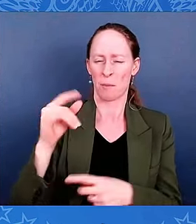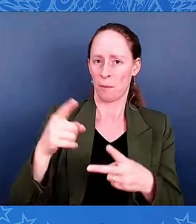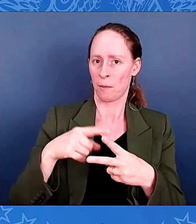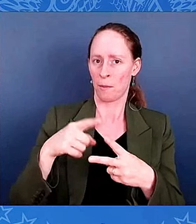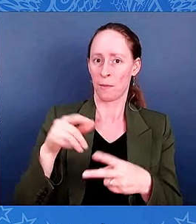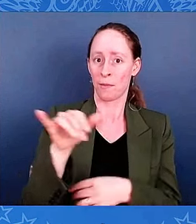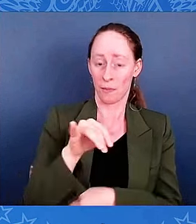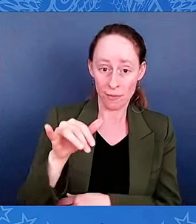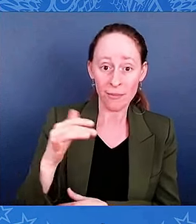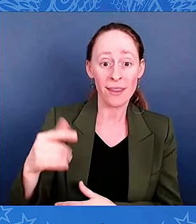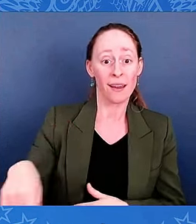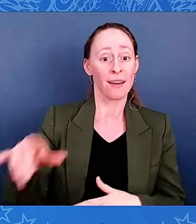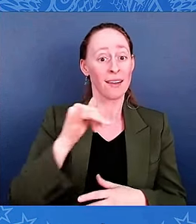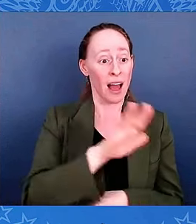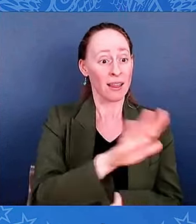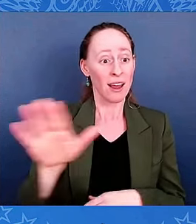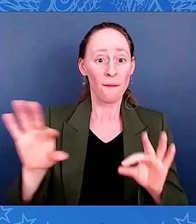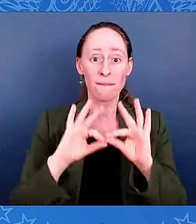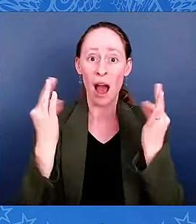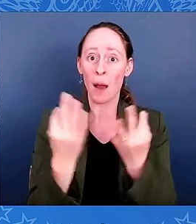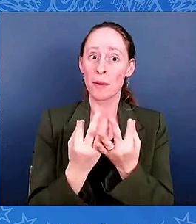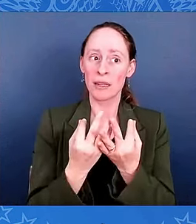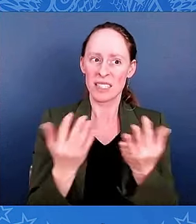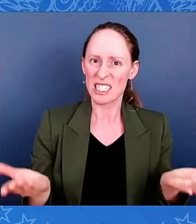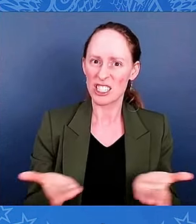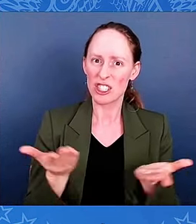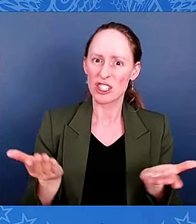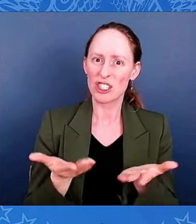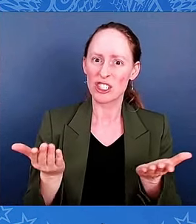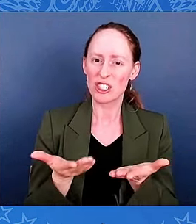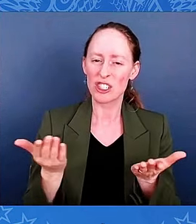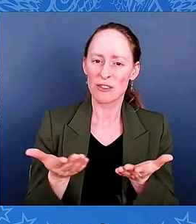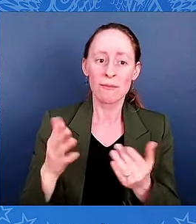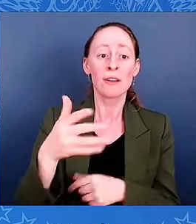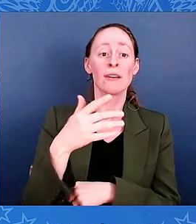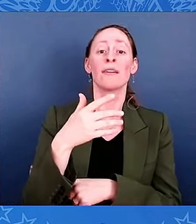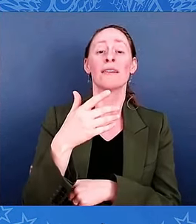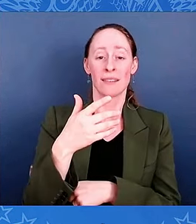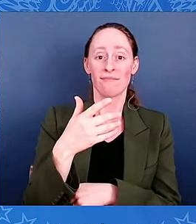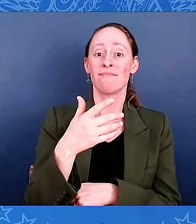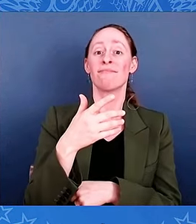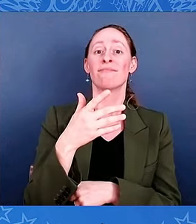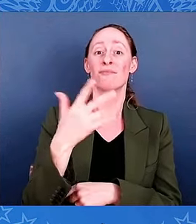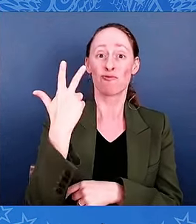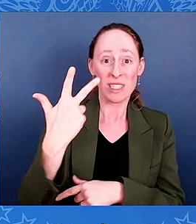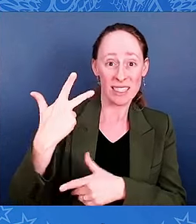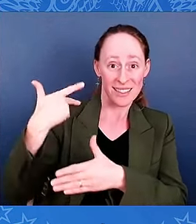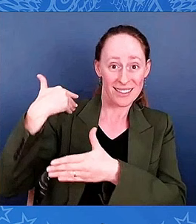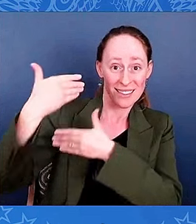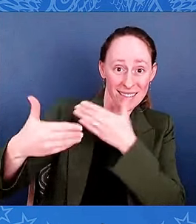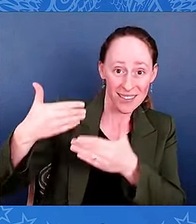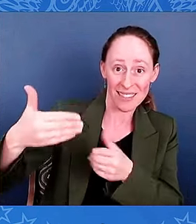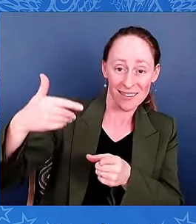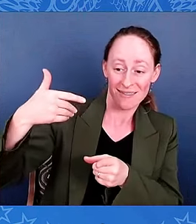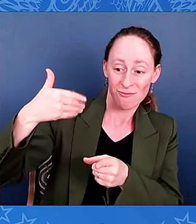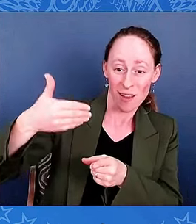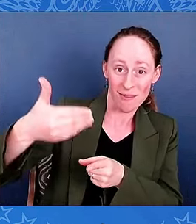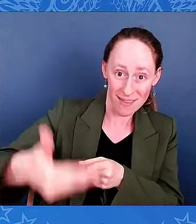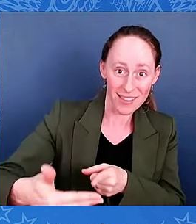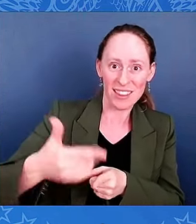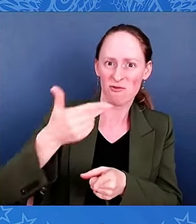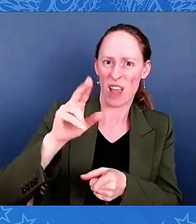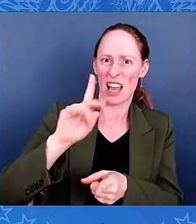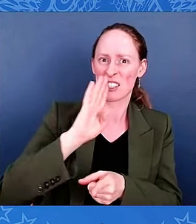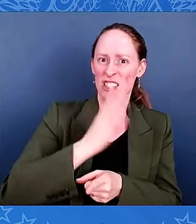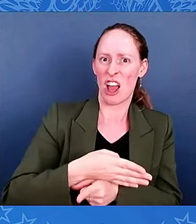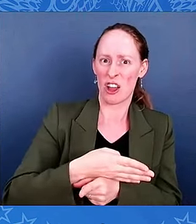Chandler, George's great-great-granddaughter. Gerald Taylor, Philip's great-grand-nephew. They